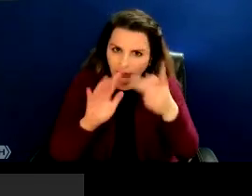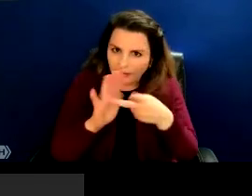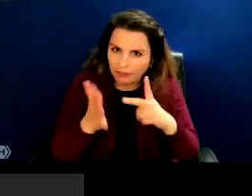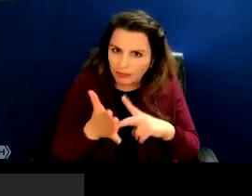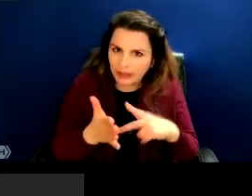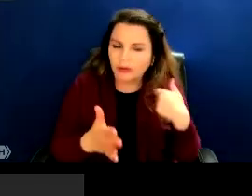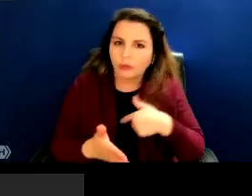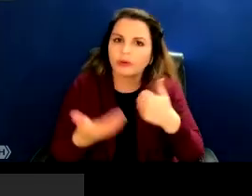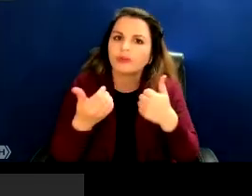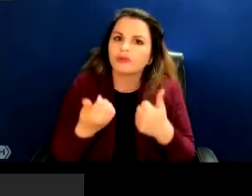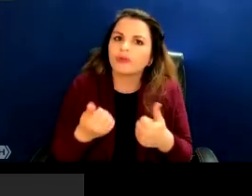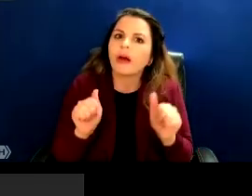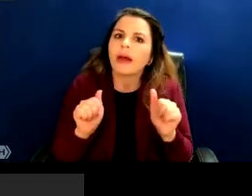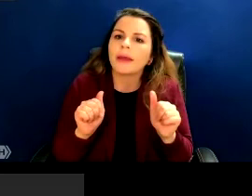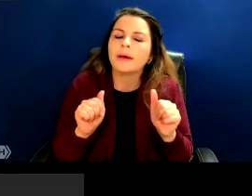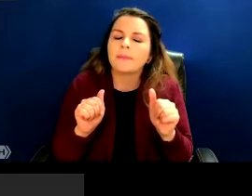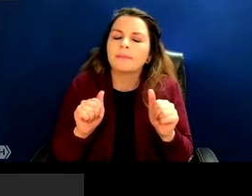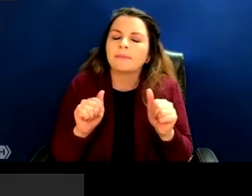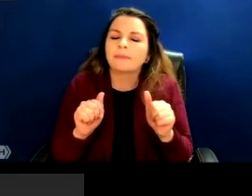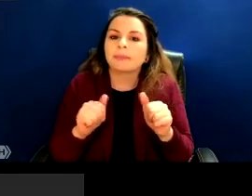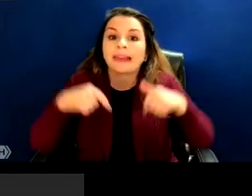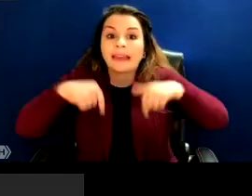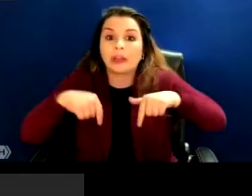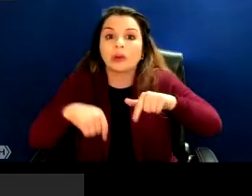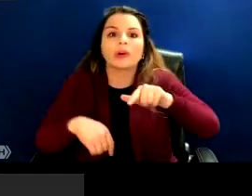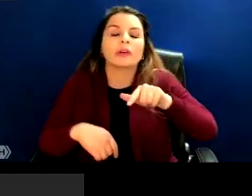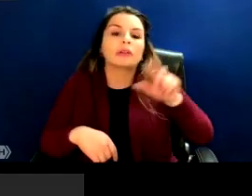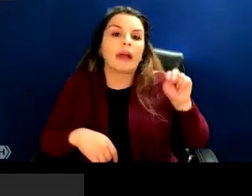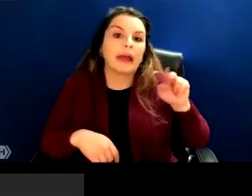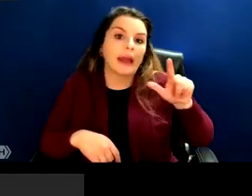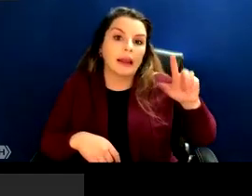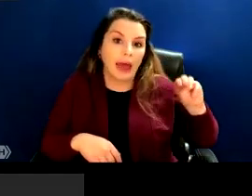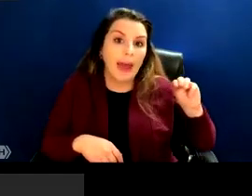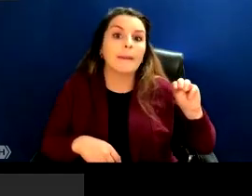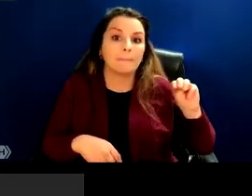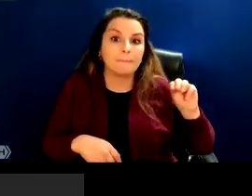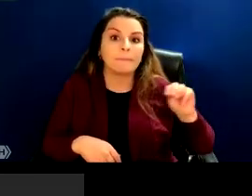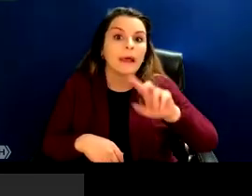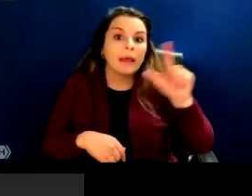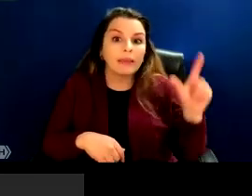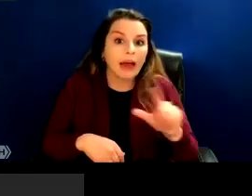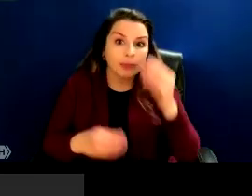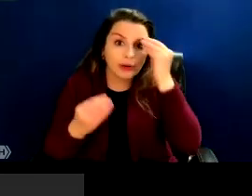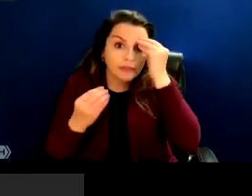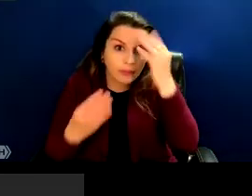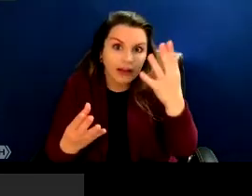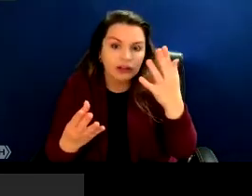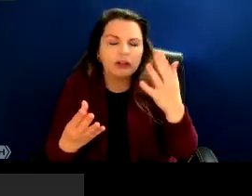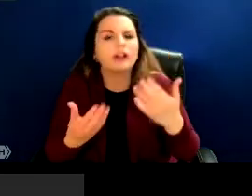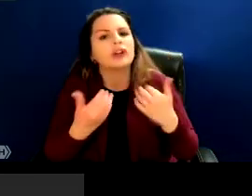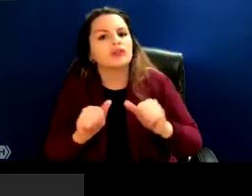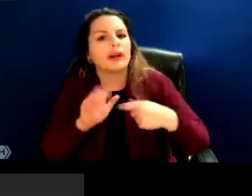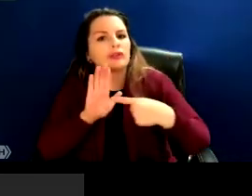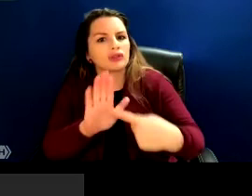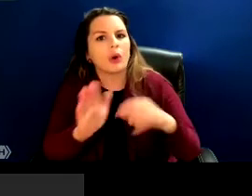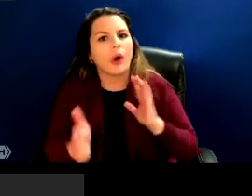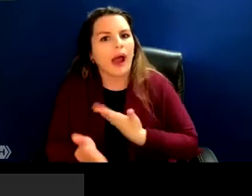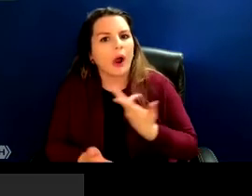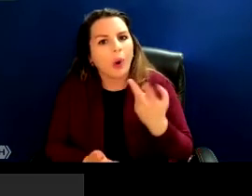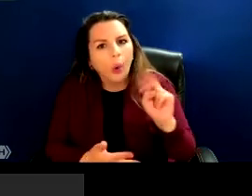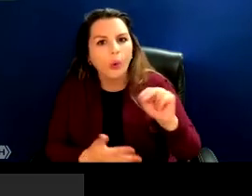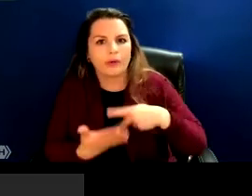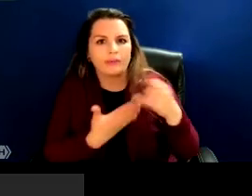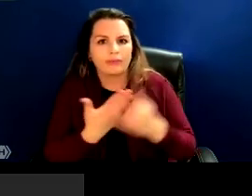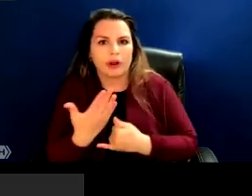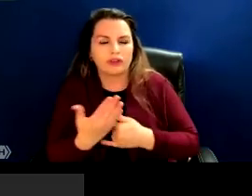us to try to, in the library and information space, try to model our own projects after